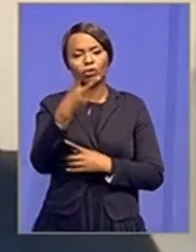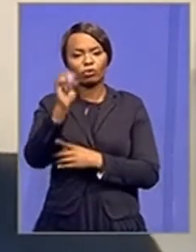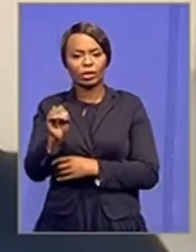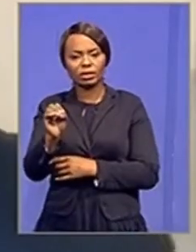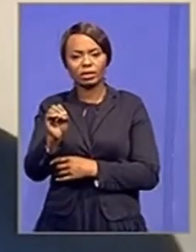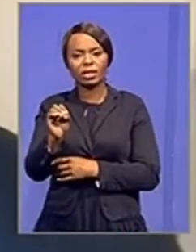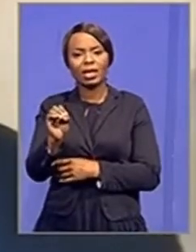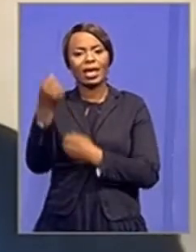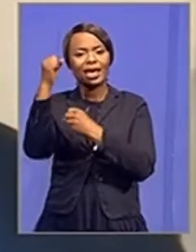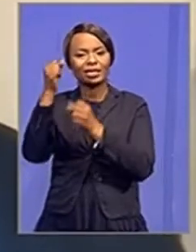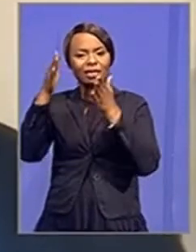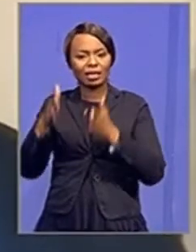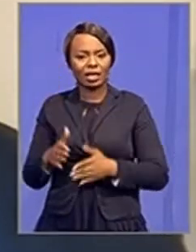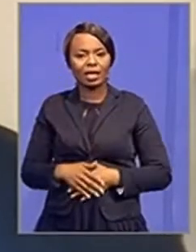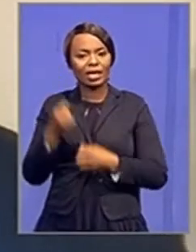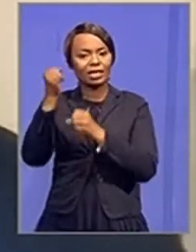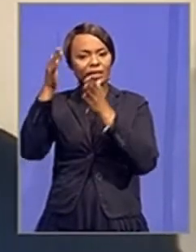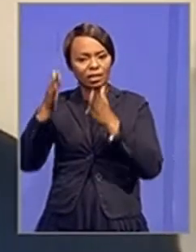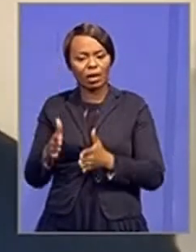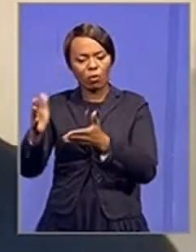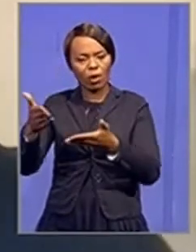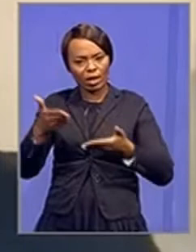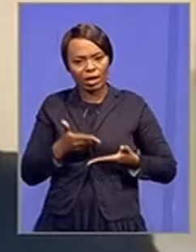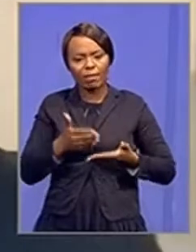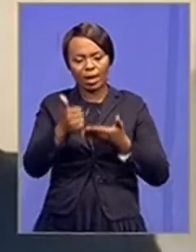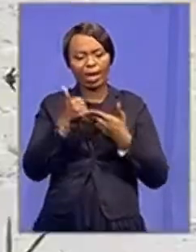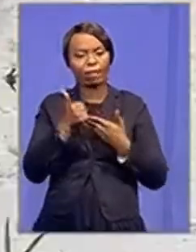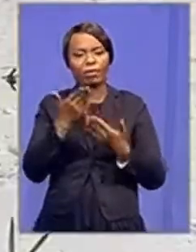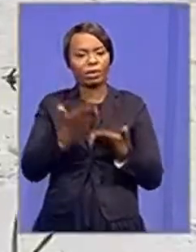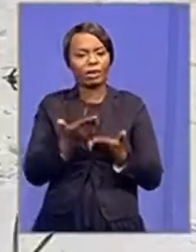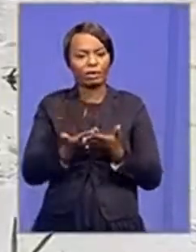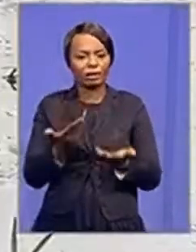engineers. I mean these engineers are welcome to help where they can.